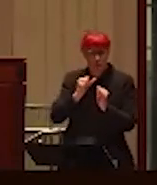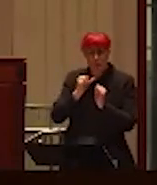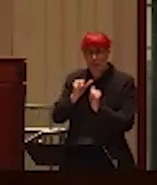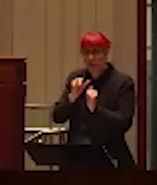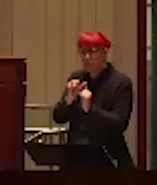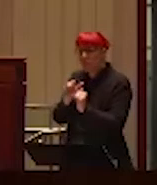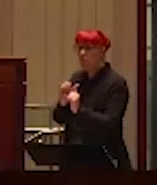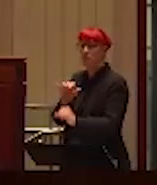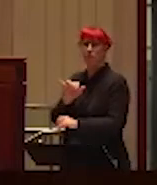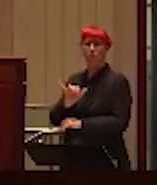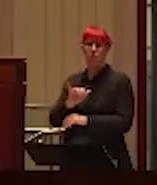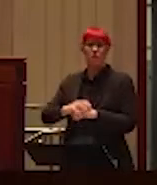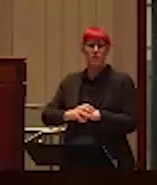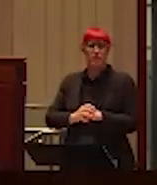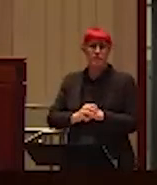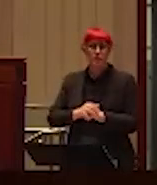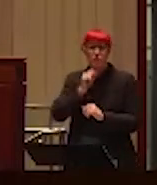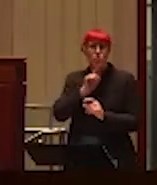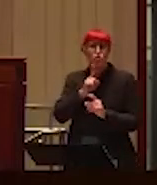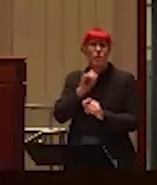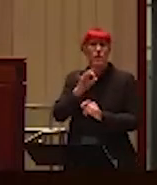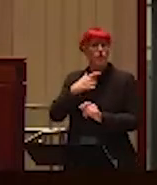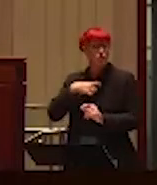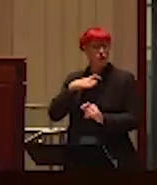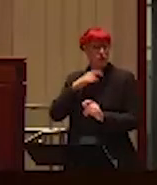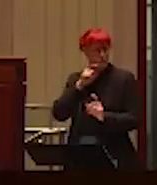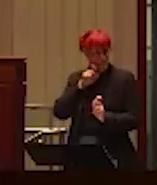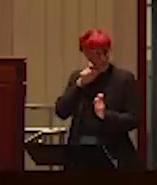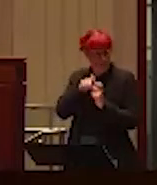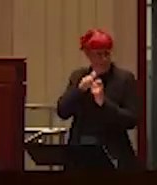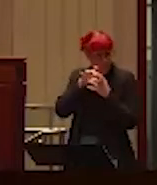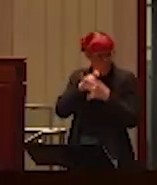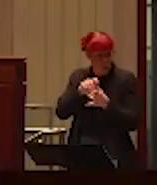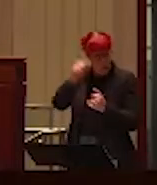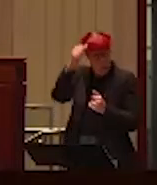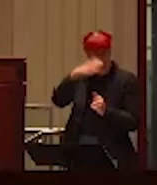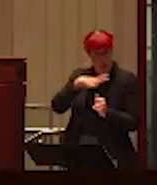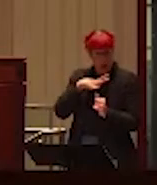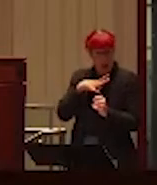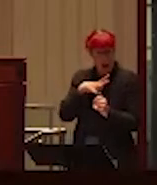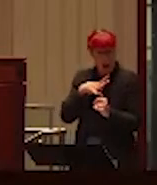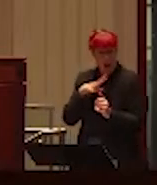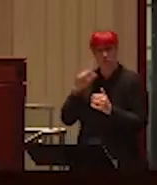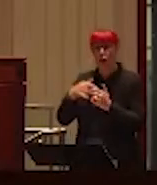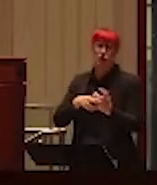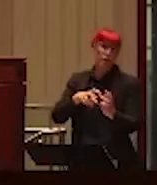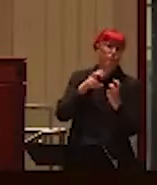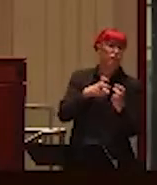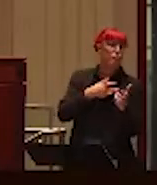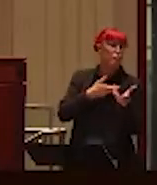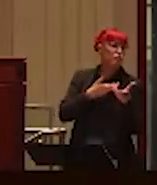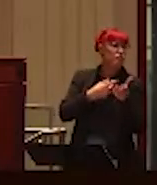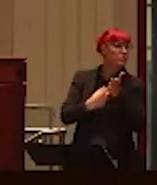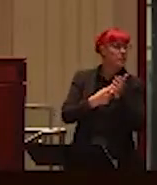And, I don't know that that's gender specific per se because I haven't had the same number of conversations with women in those